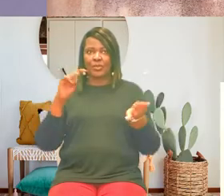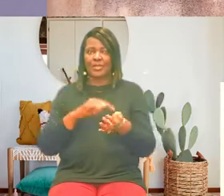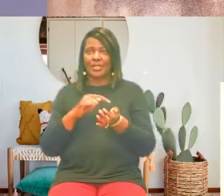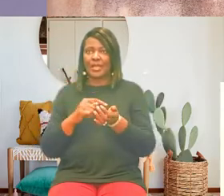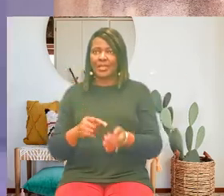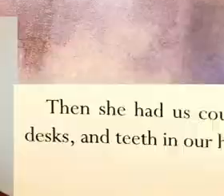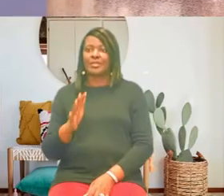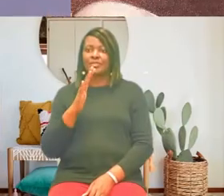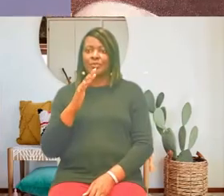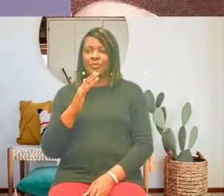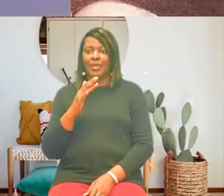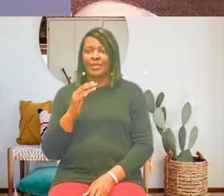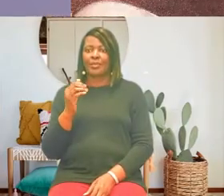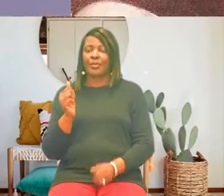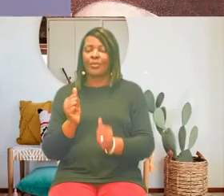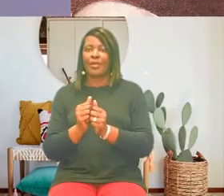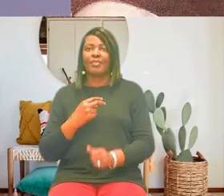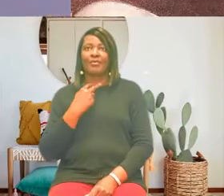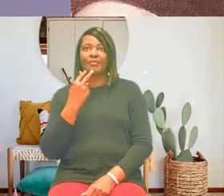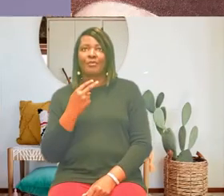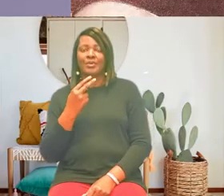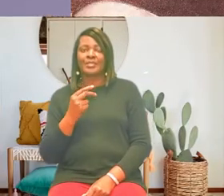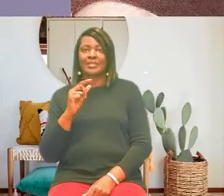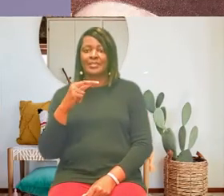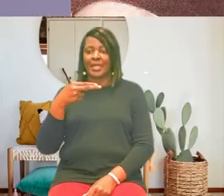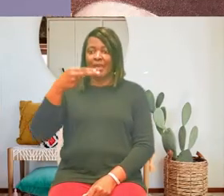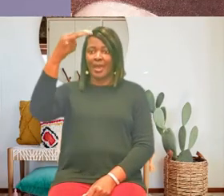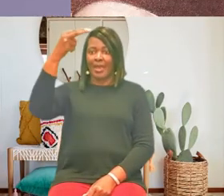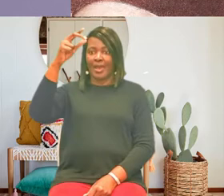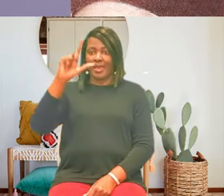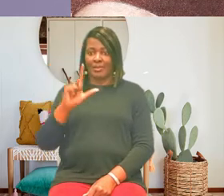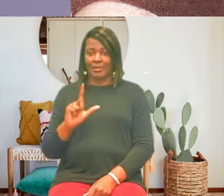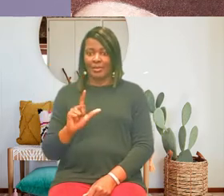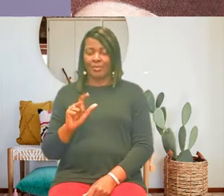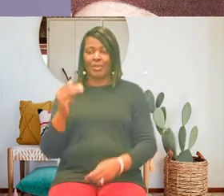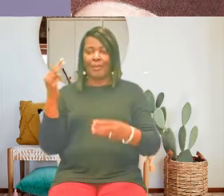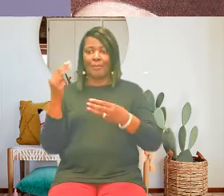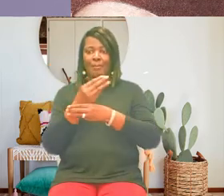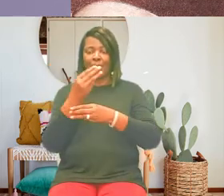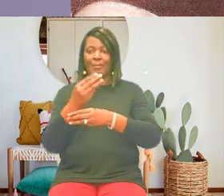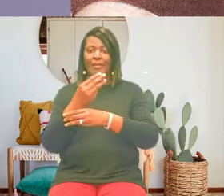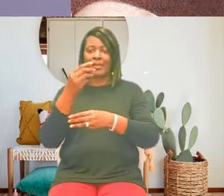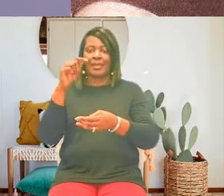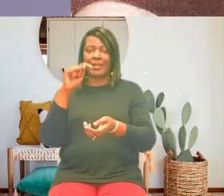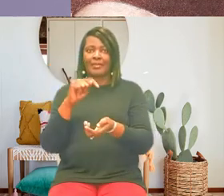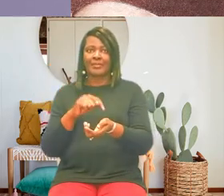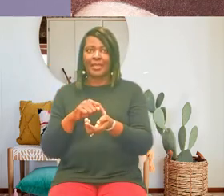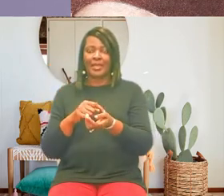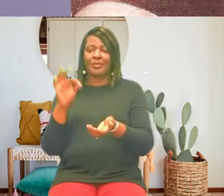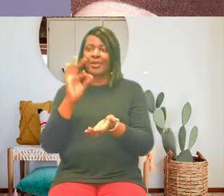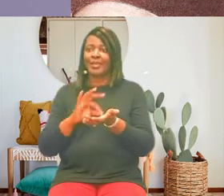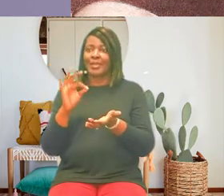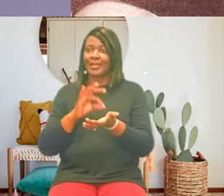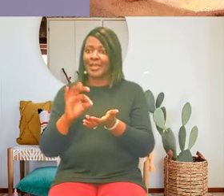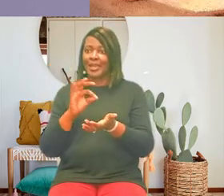grunting then she had us counting the buttons on our clothes pencils in our desk and teeth in our